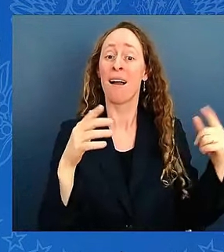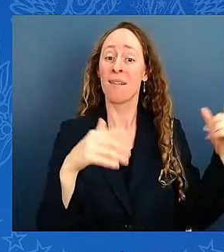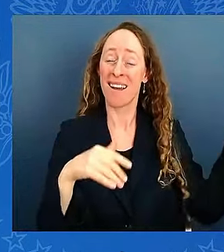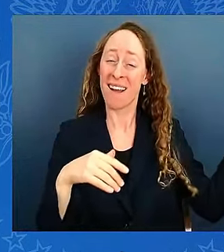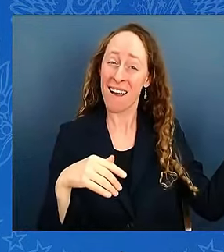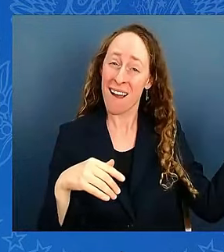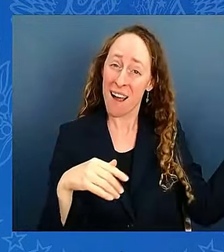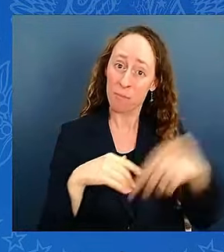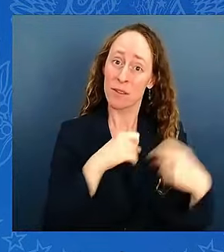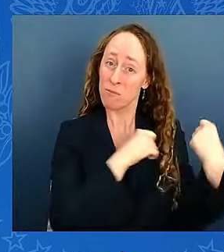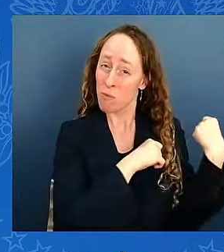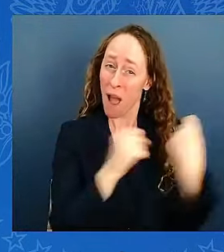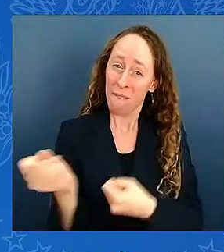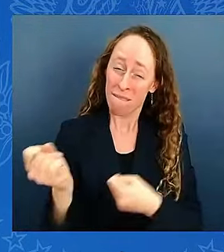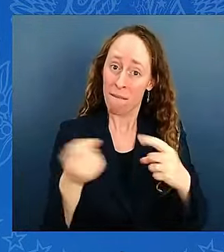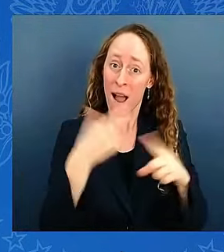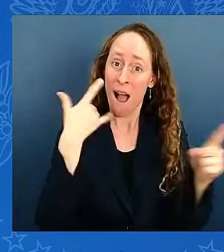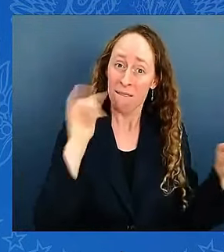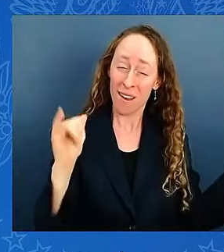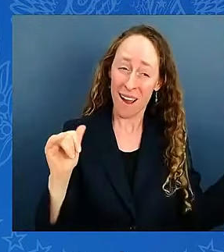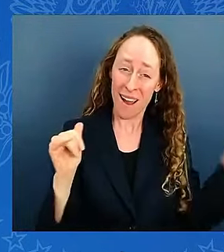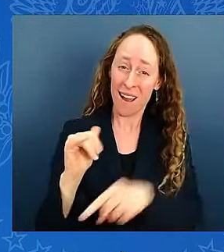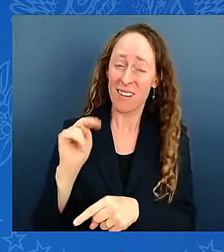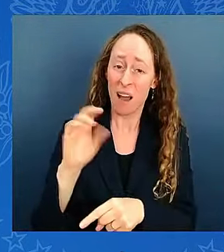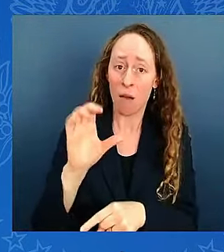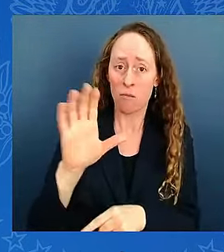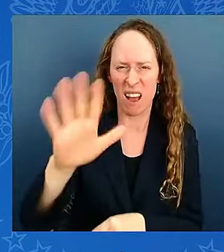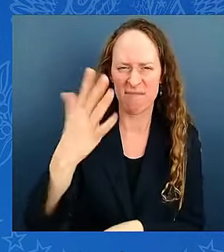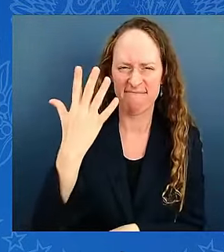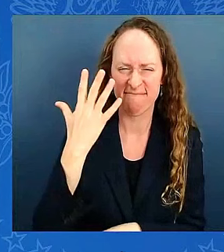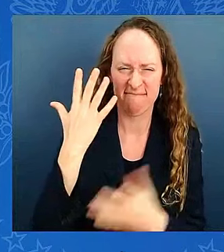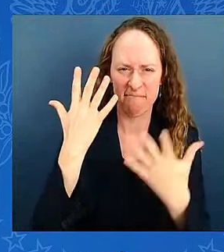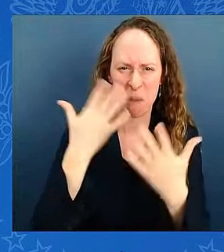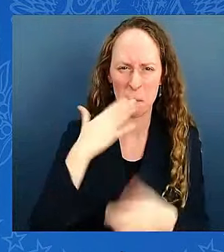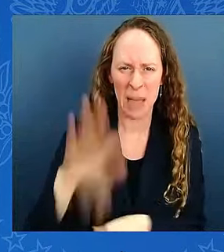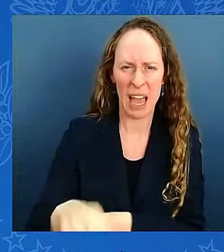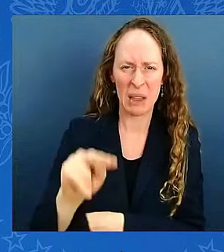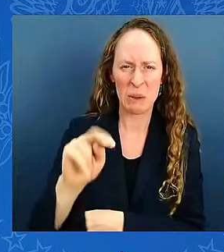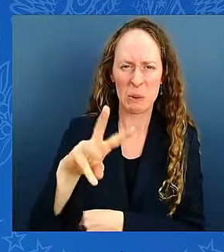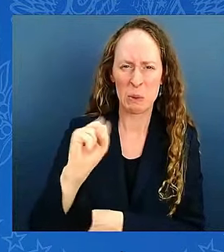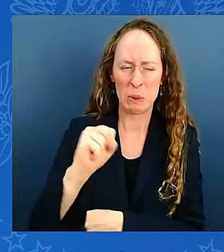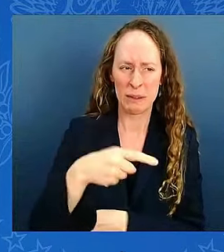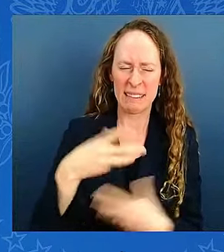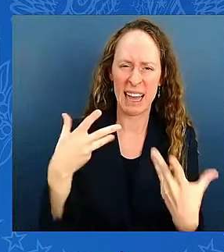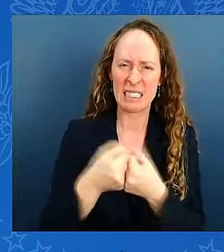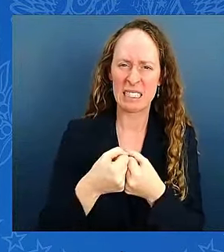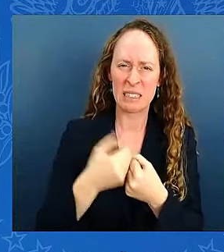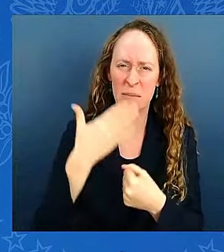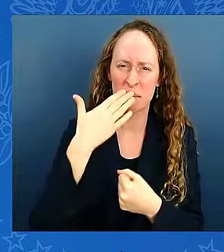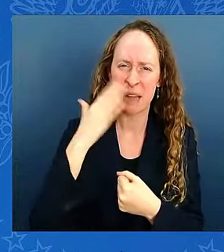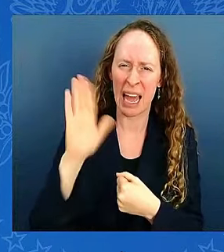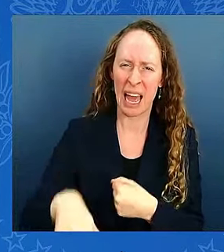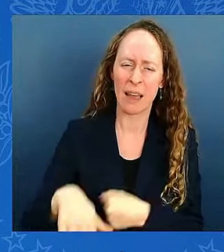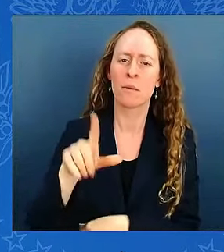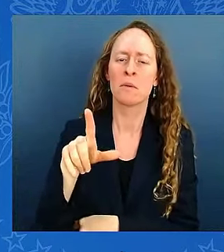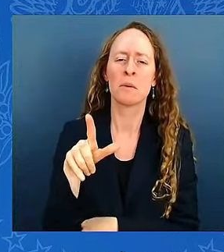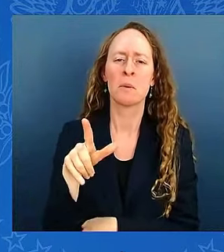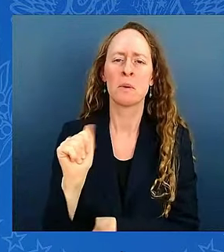they were in a terrible car accident in Louisiana. We pray for their full recovery, but it was a bad accident.